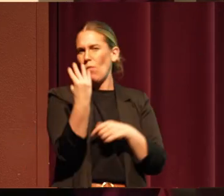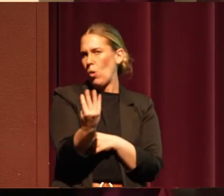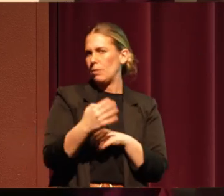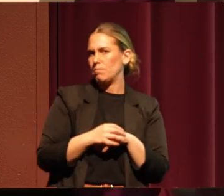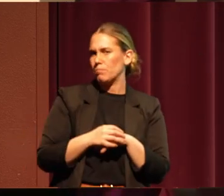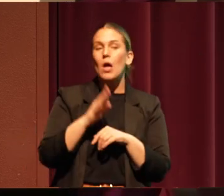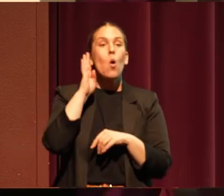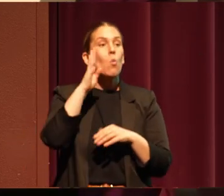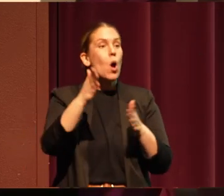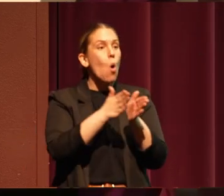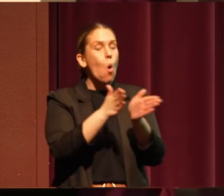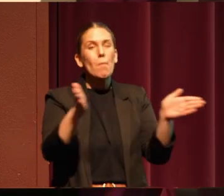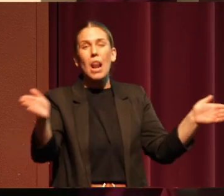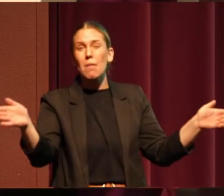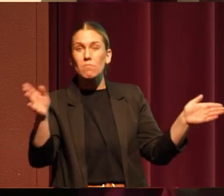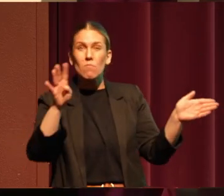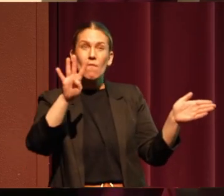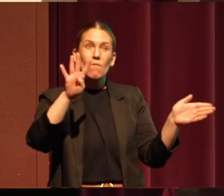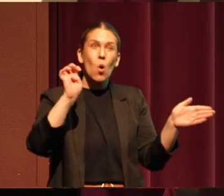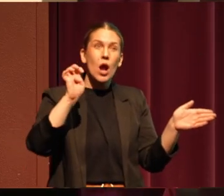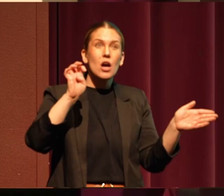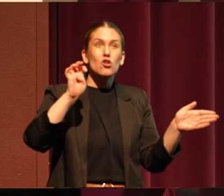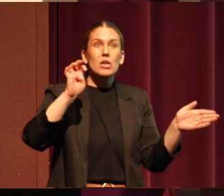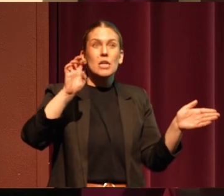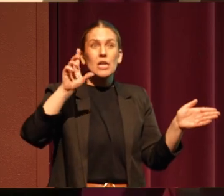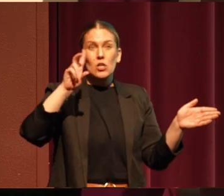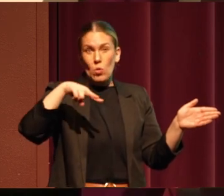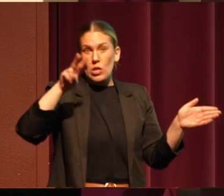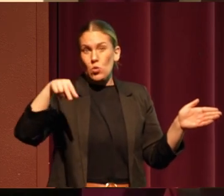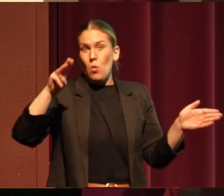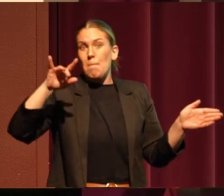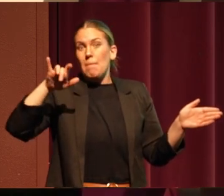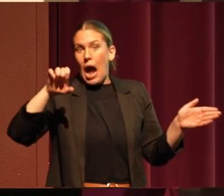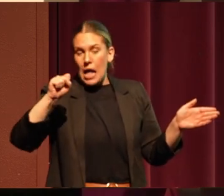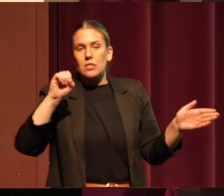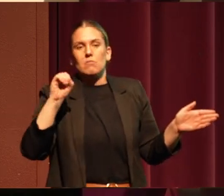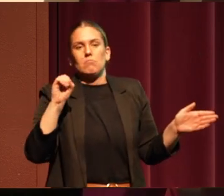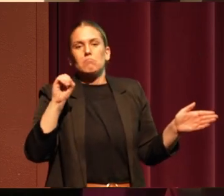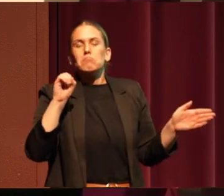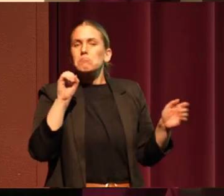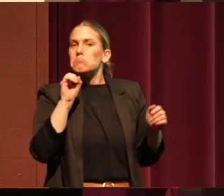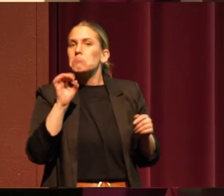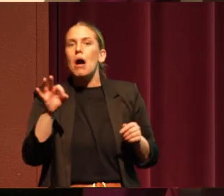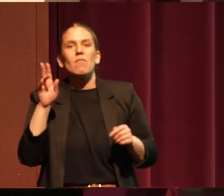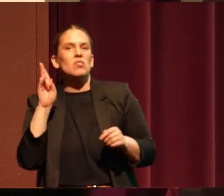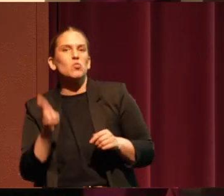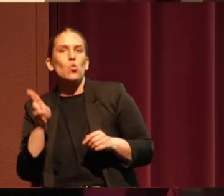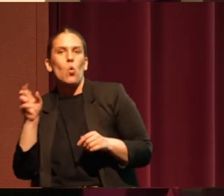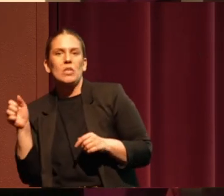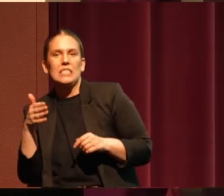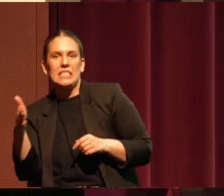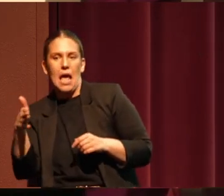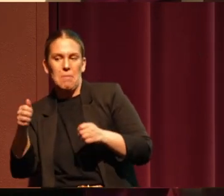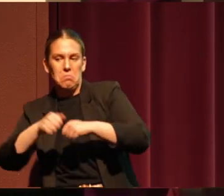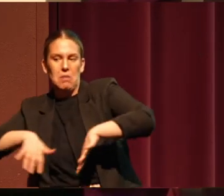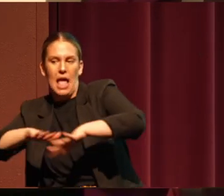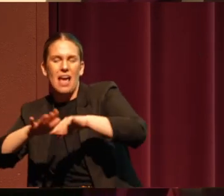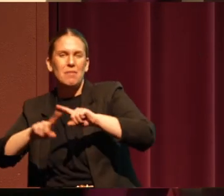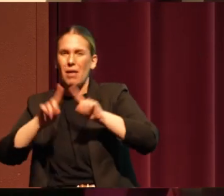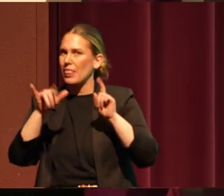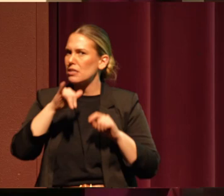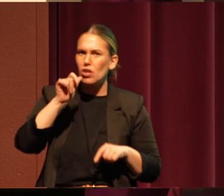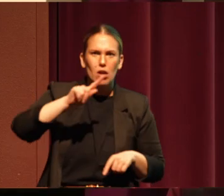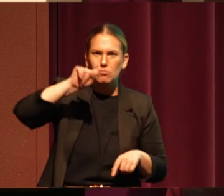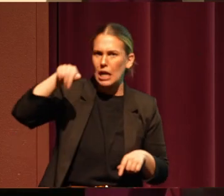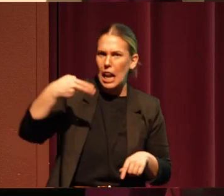422 miles of historical salmon territory. But those are just not the Klamath River.